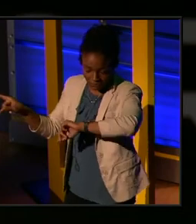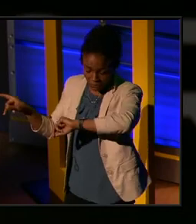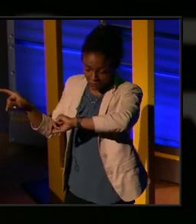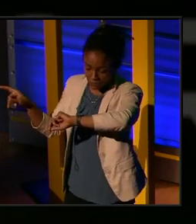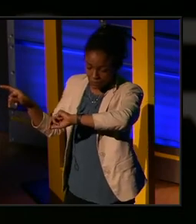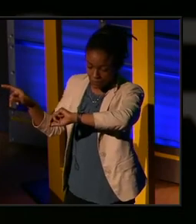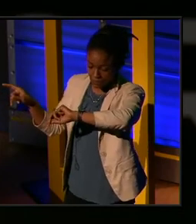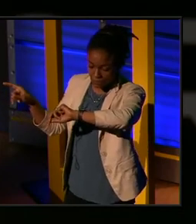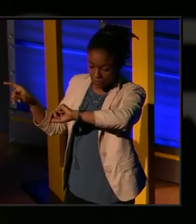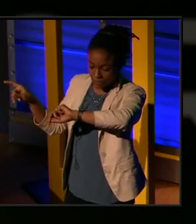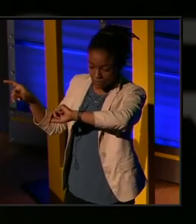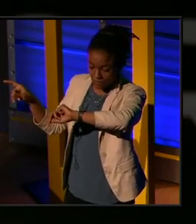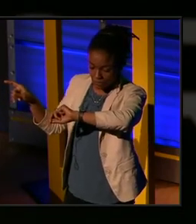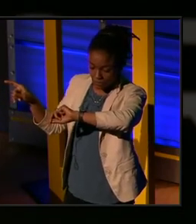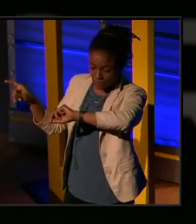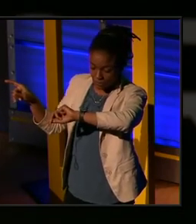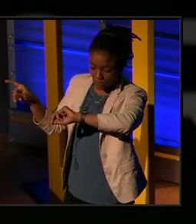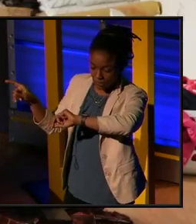So I can, well, I'll.